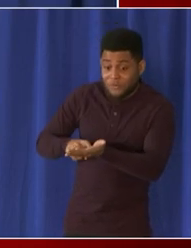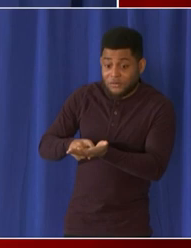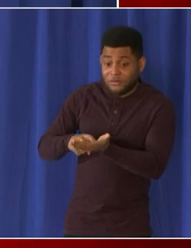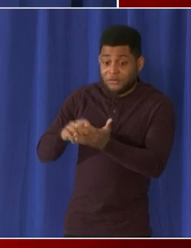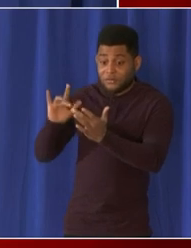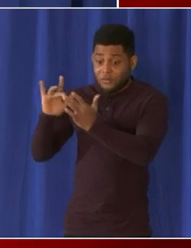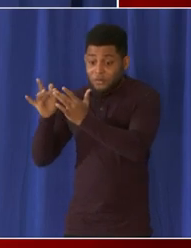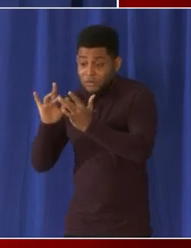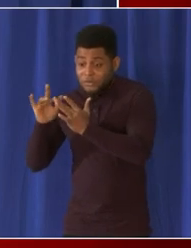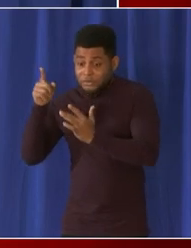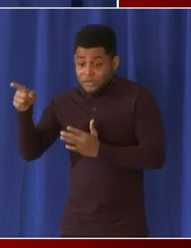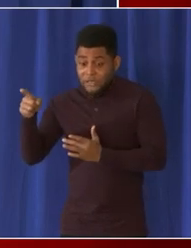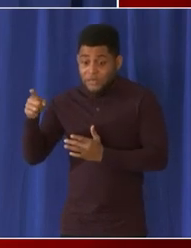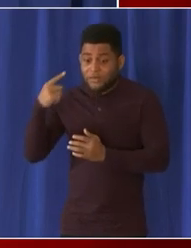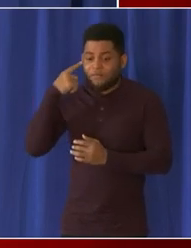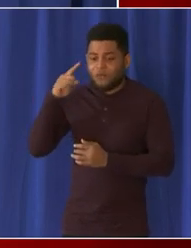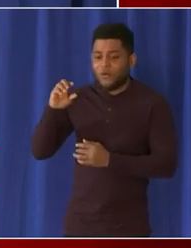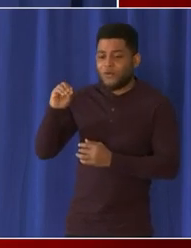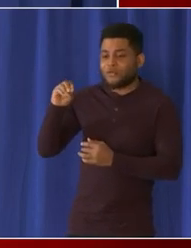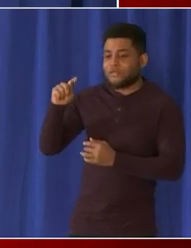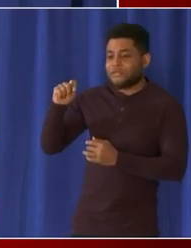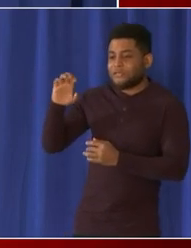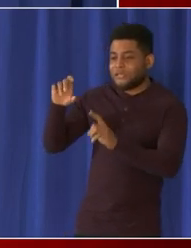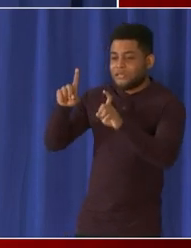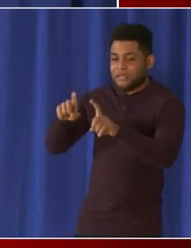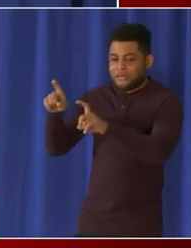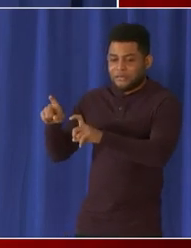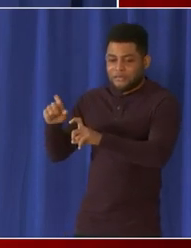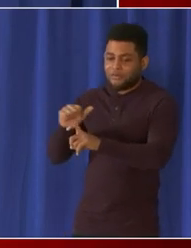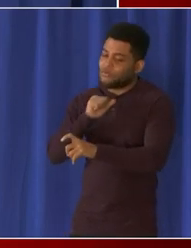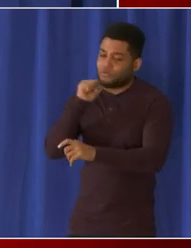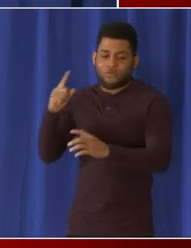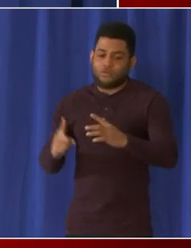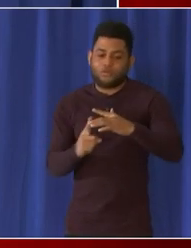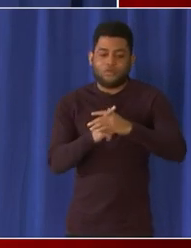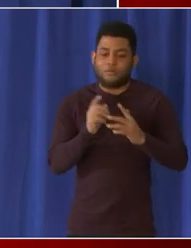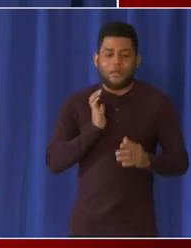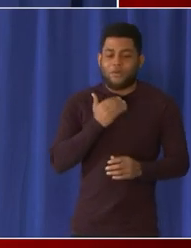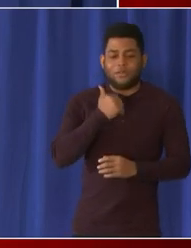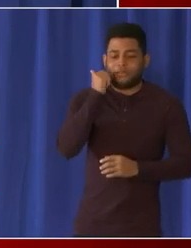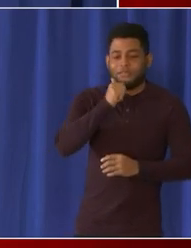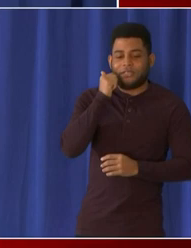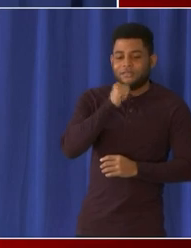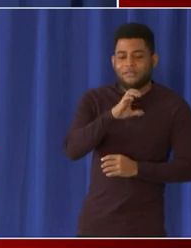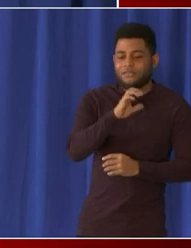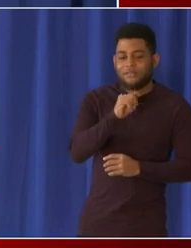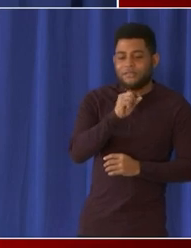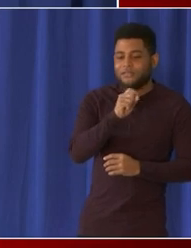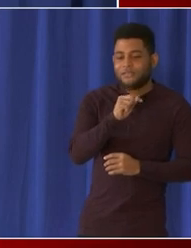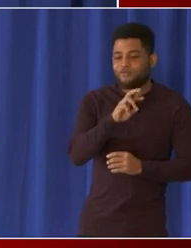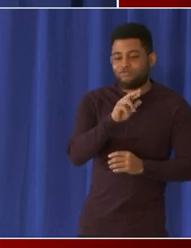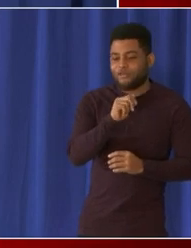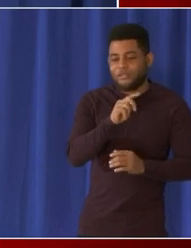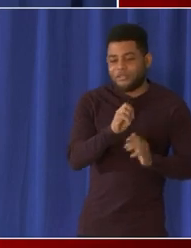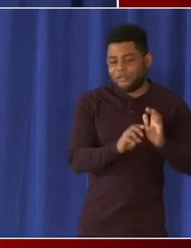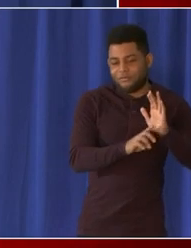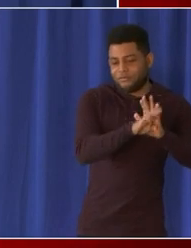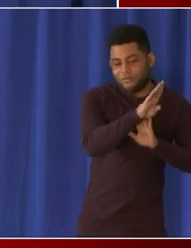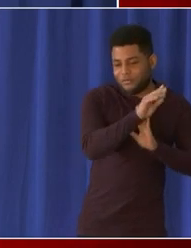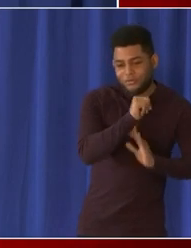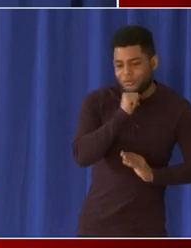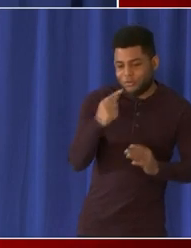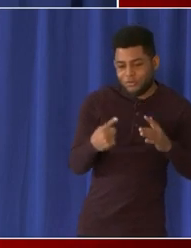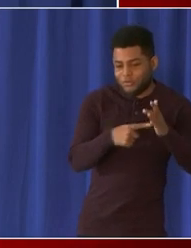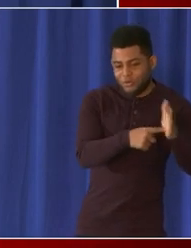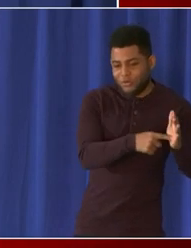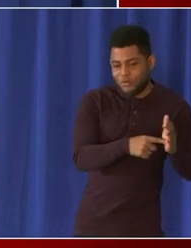.gov slash over the counter are not necessarily included in our daily case rates and so we do some deduplication of all of our data but those